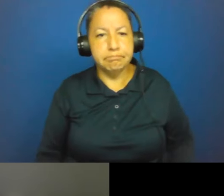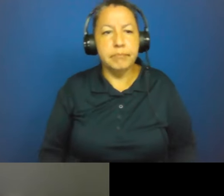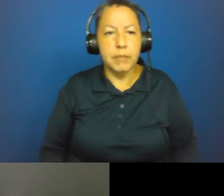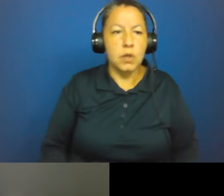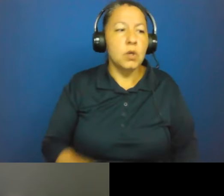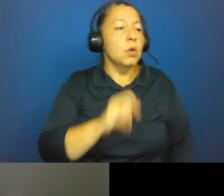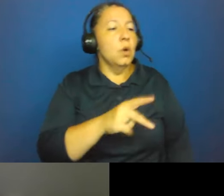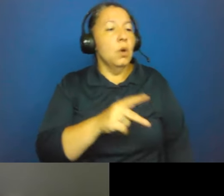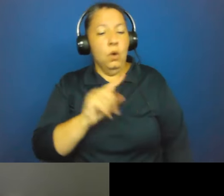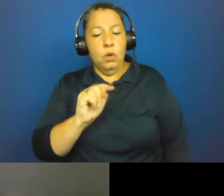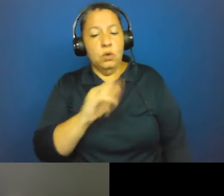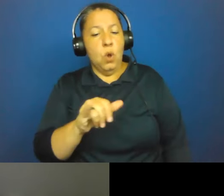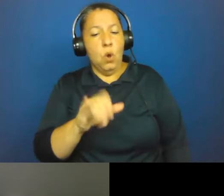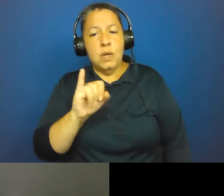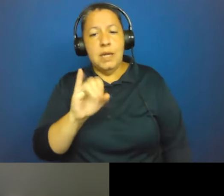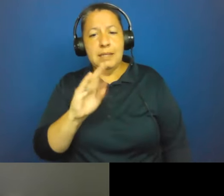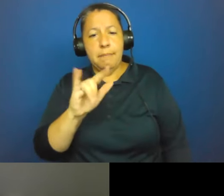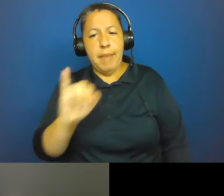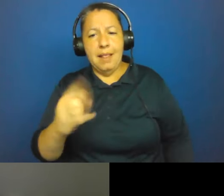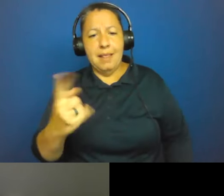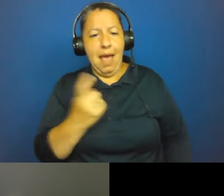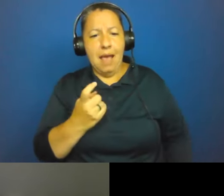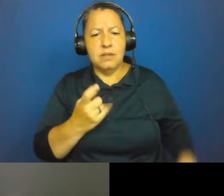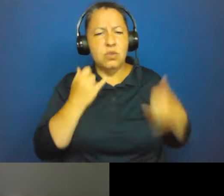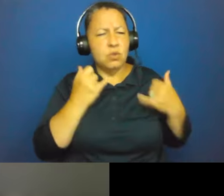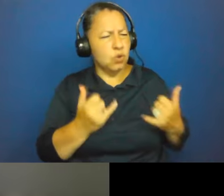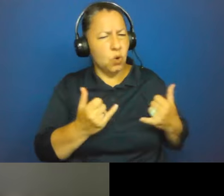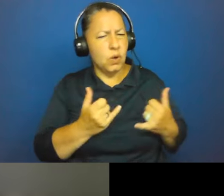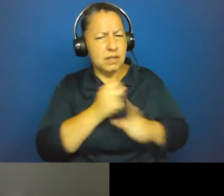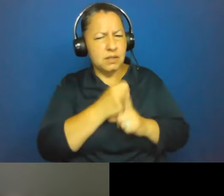Tony Osebelli asked, what is the current state of malaria on the island?